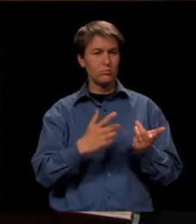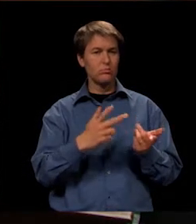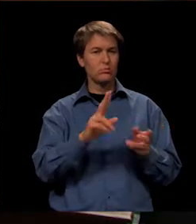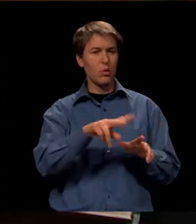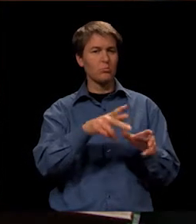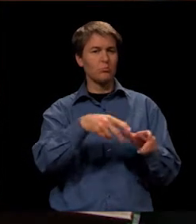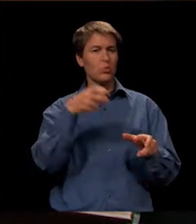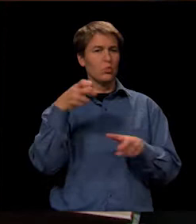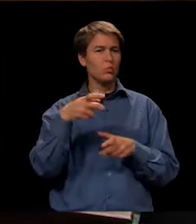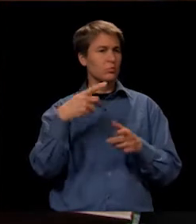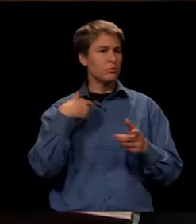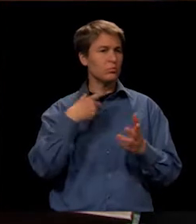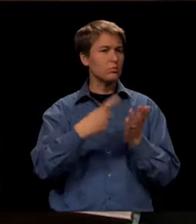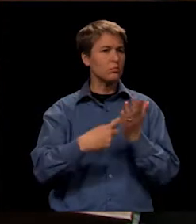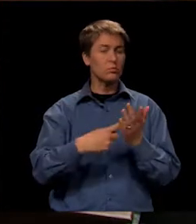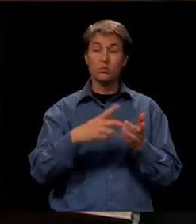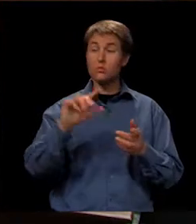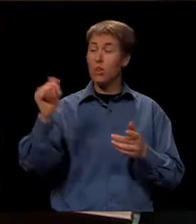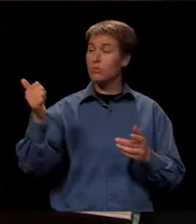Any other ones?